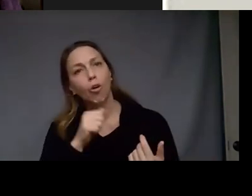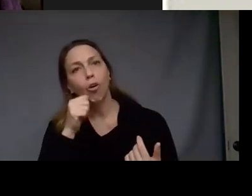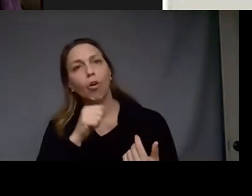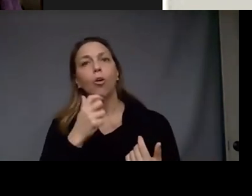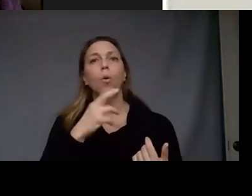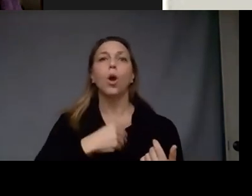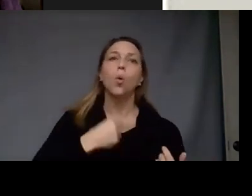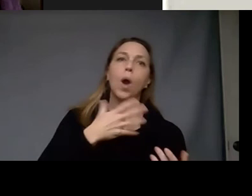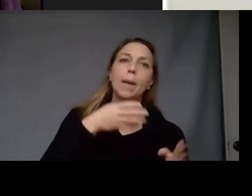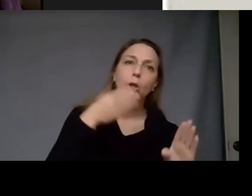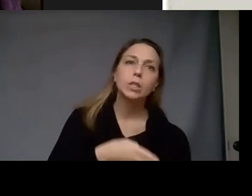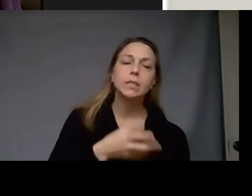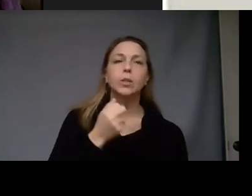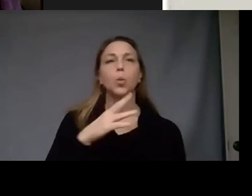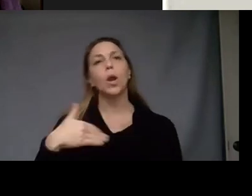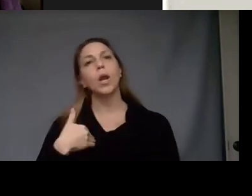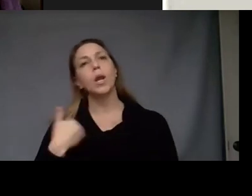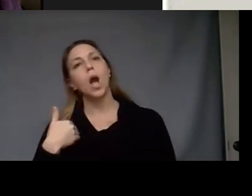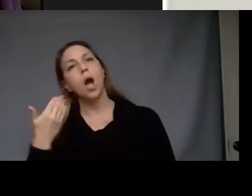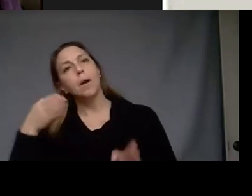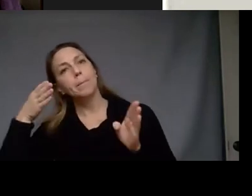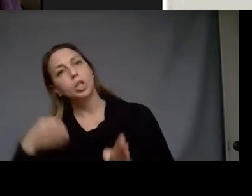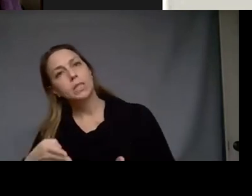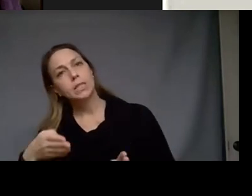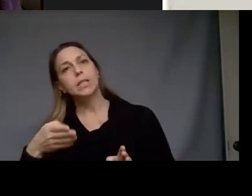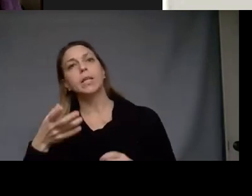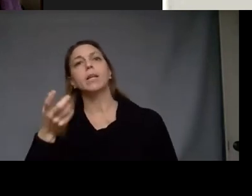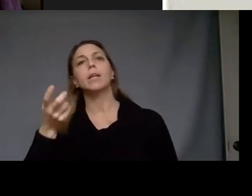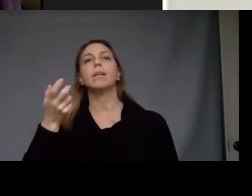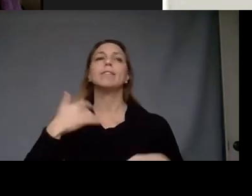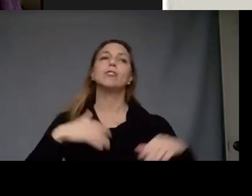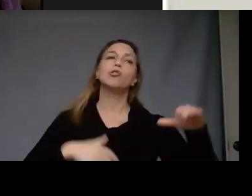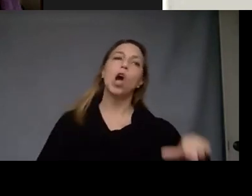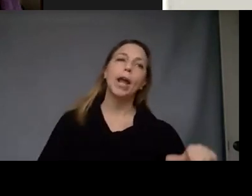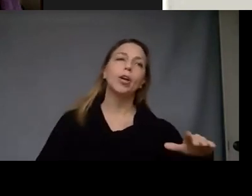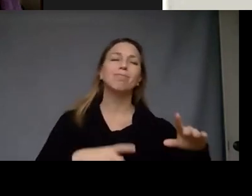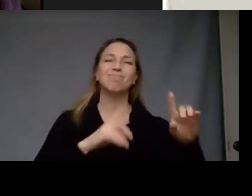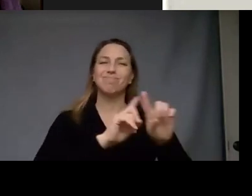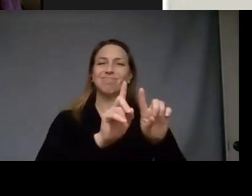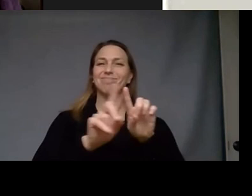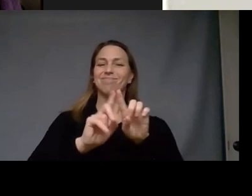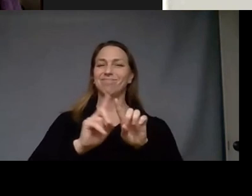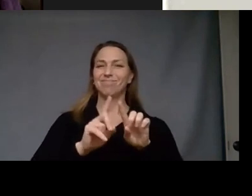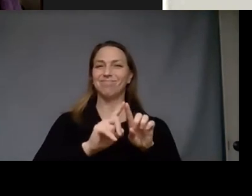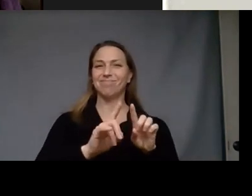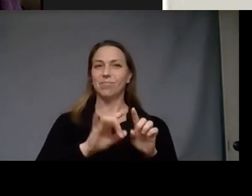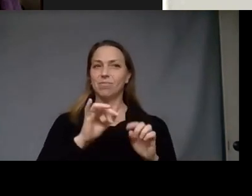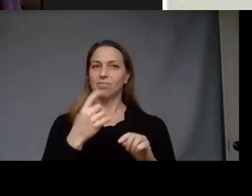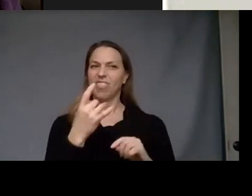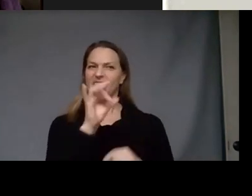person it's a young person it's a child and so when the central figure